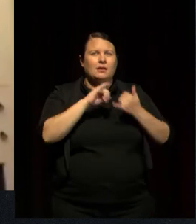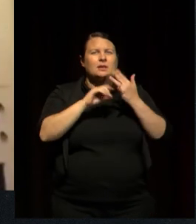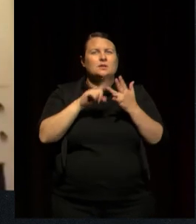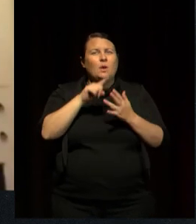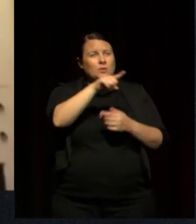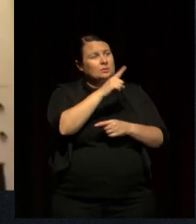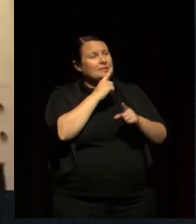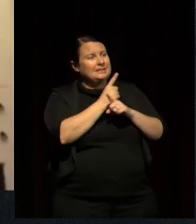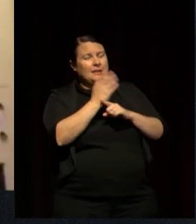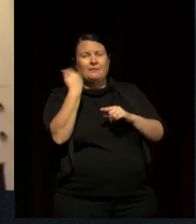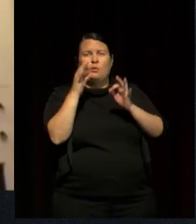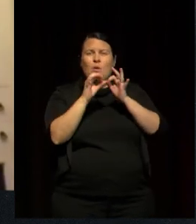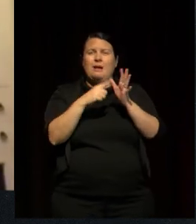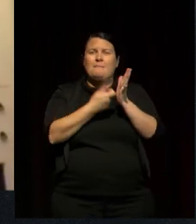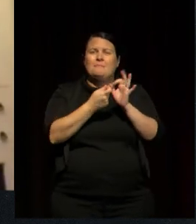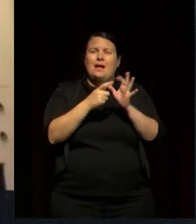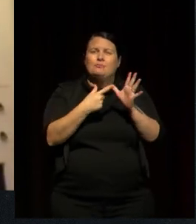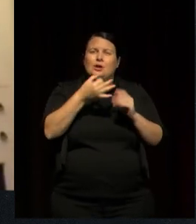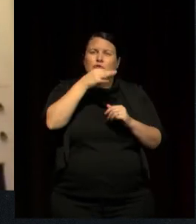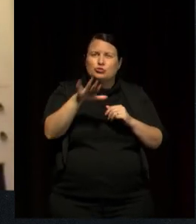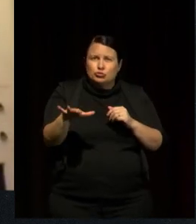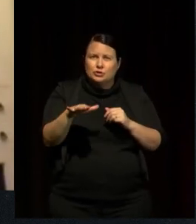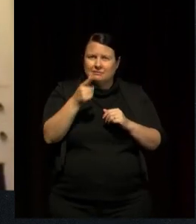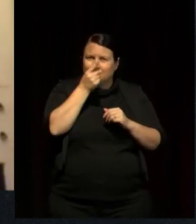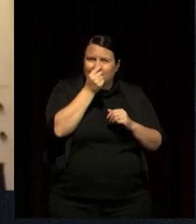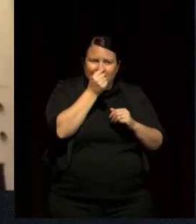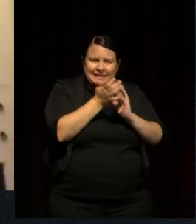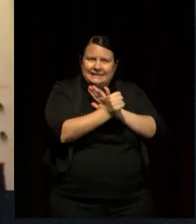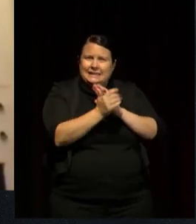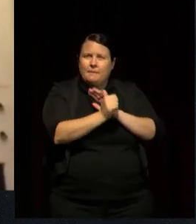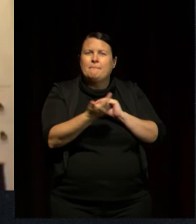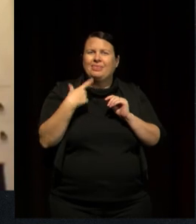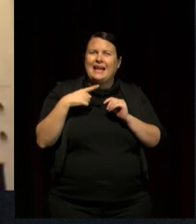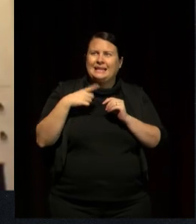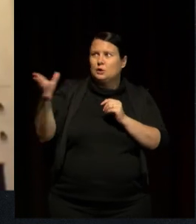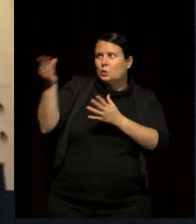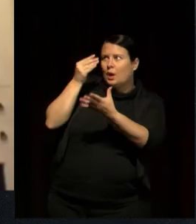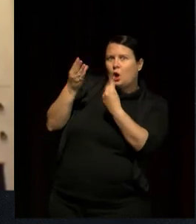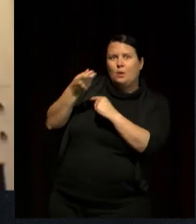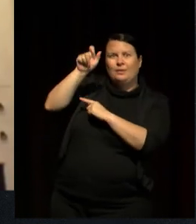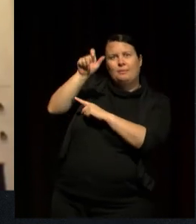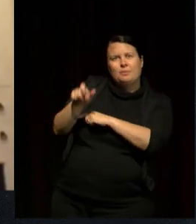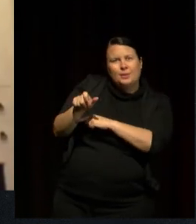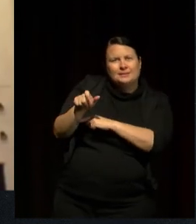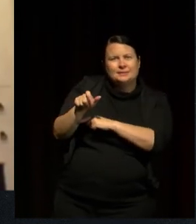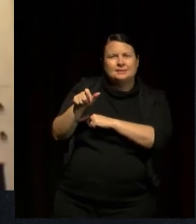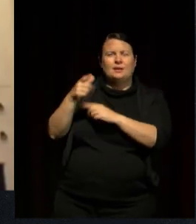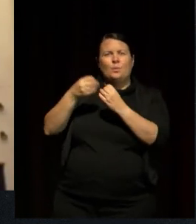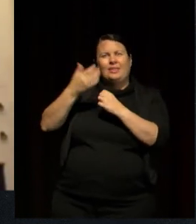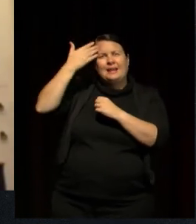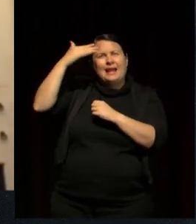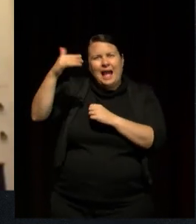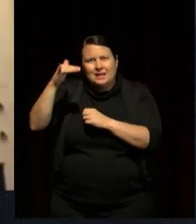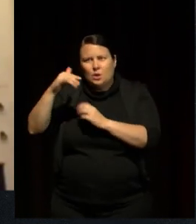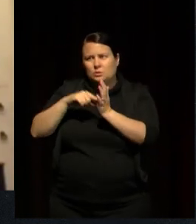are powerful and capable, but they do require that co-learner, that co-researcher, that co-teacher, adult to